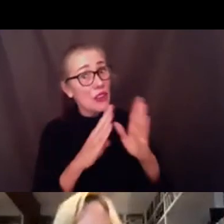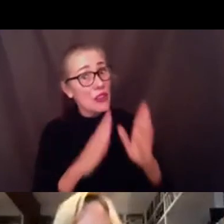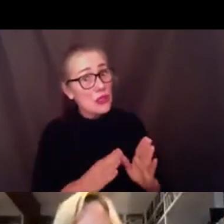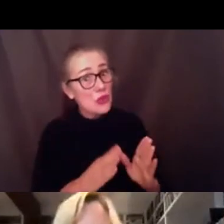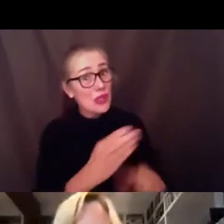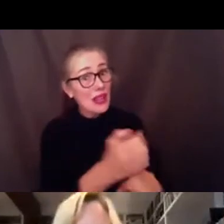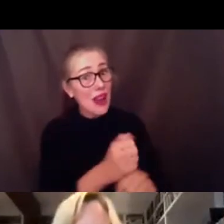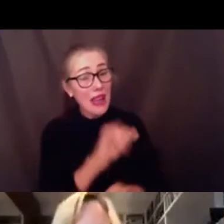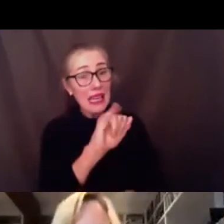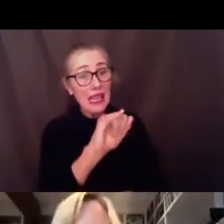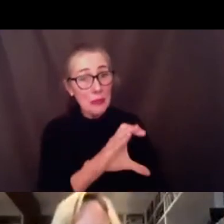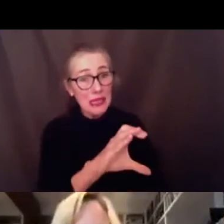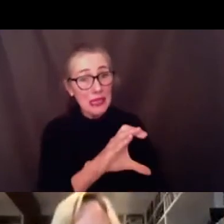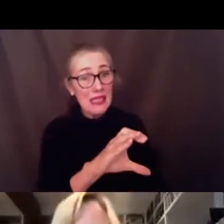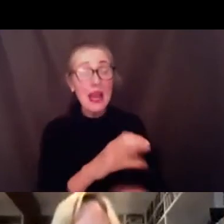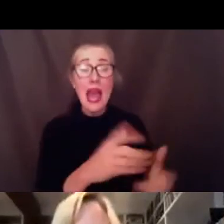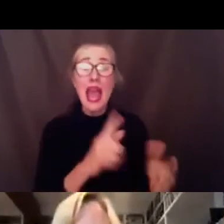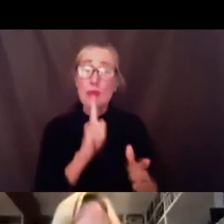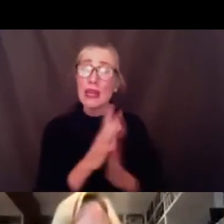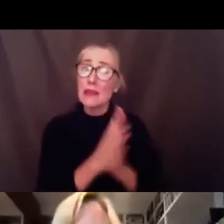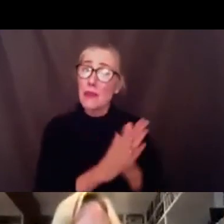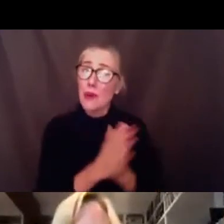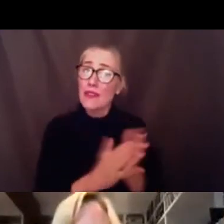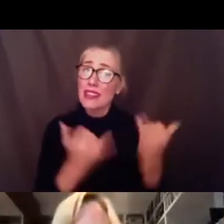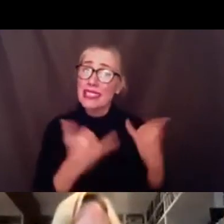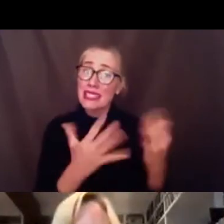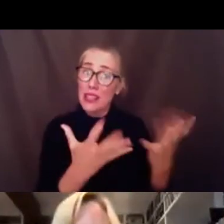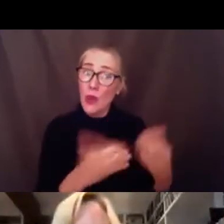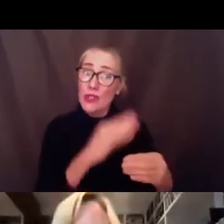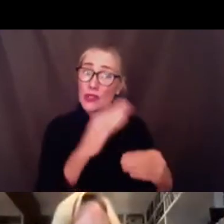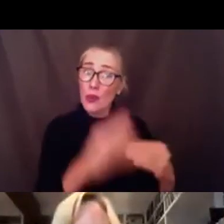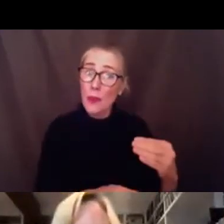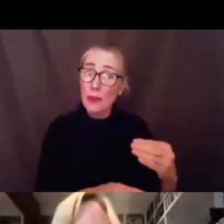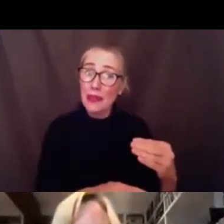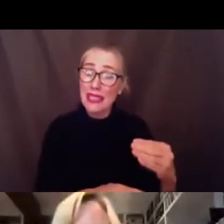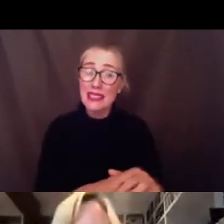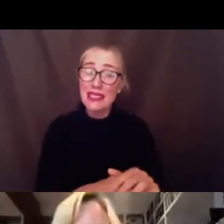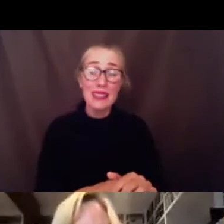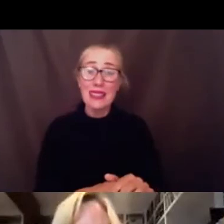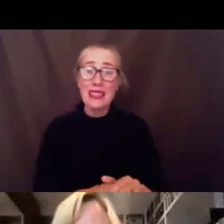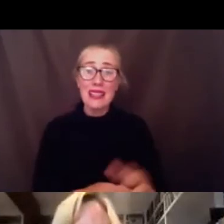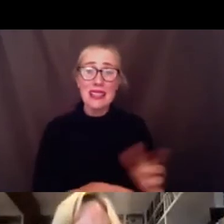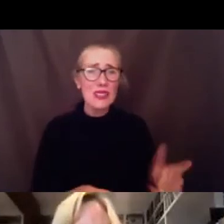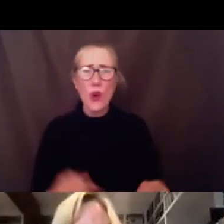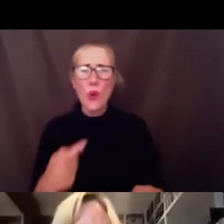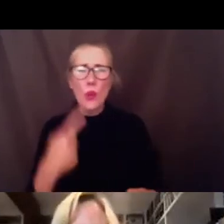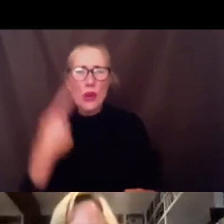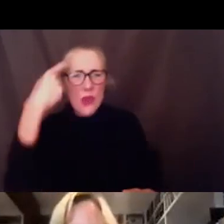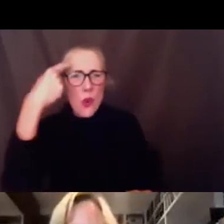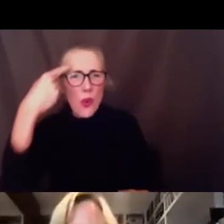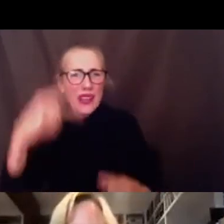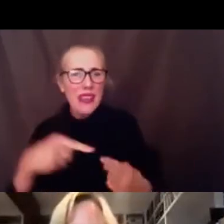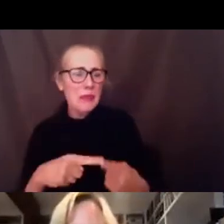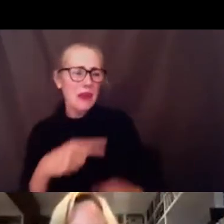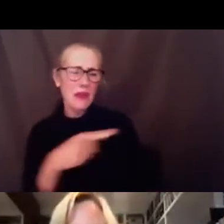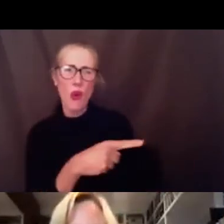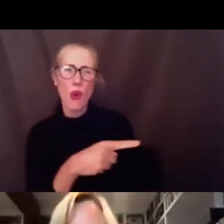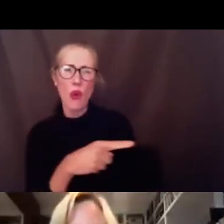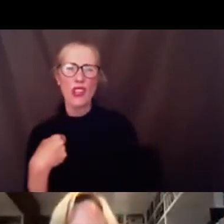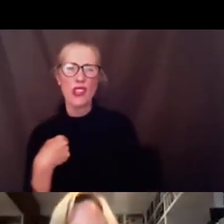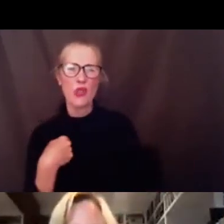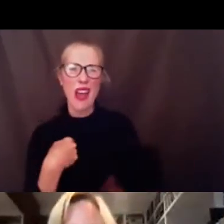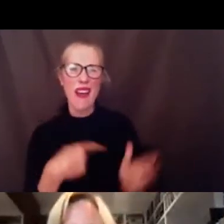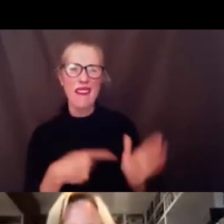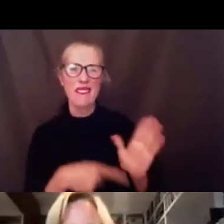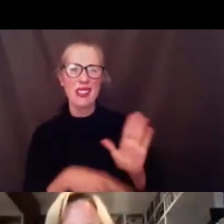you know let's let think about this in a way of it being well here's these 30 missing assignments you know from math or from history but what are